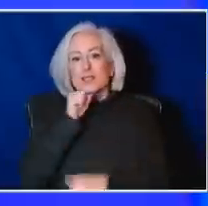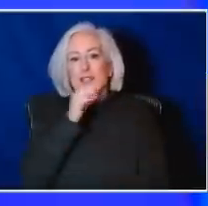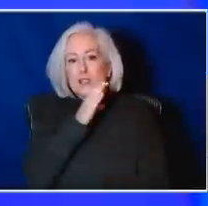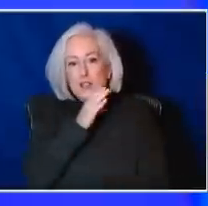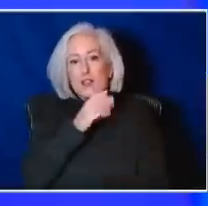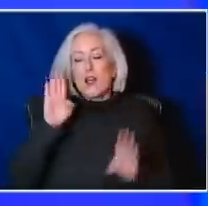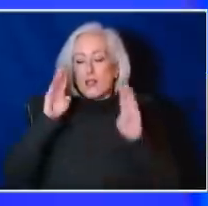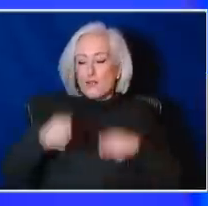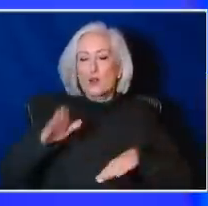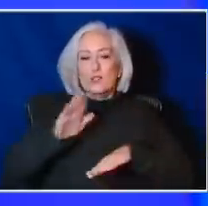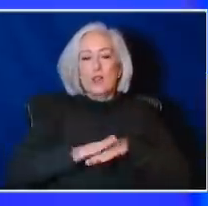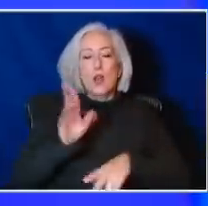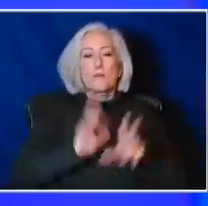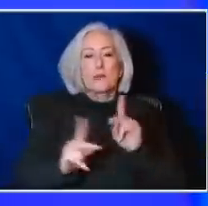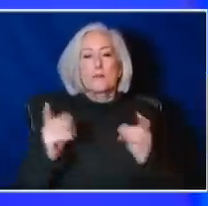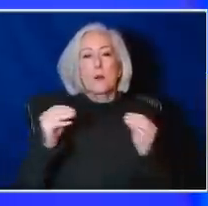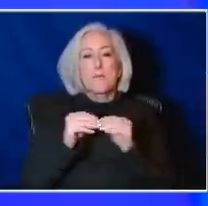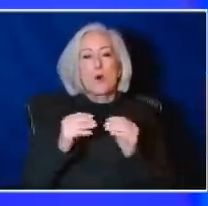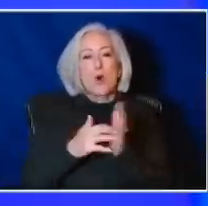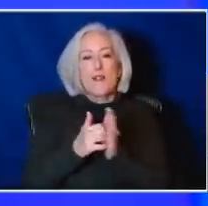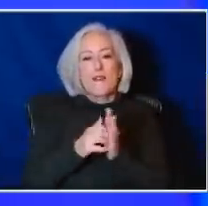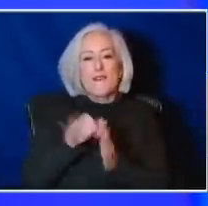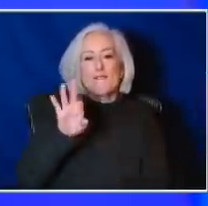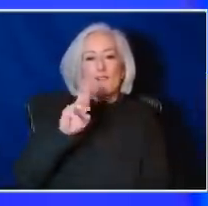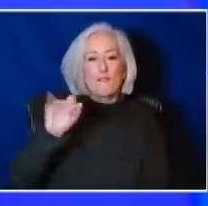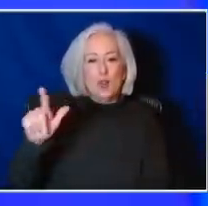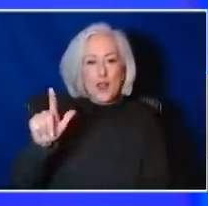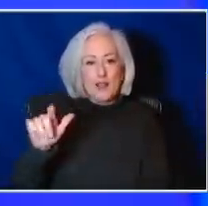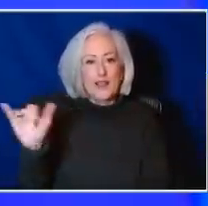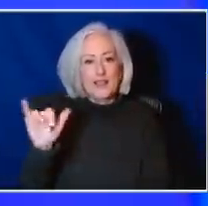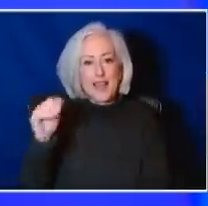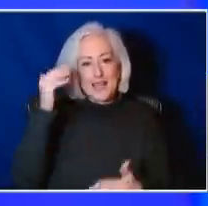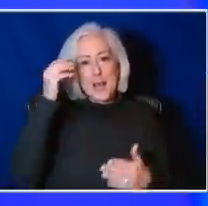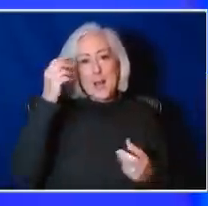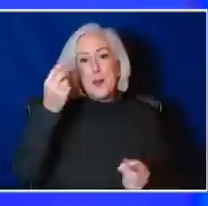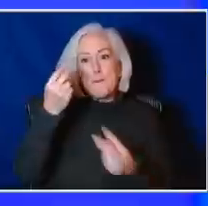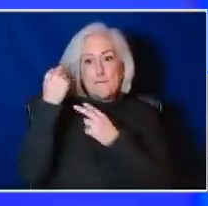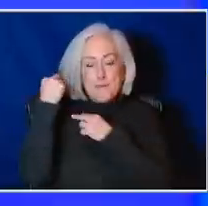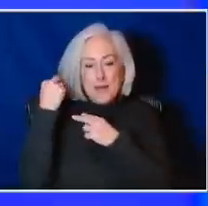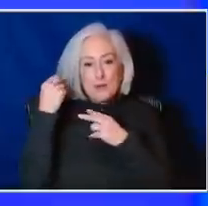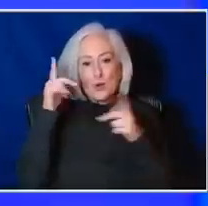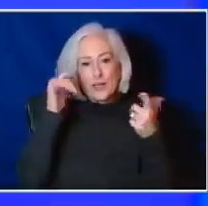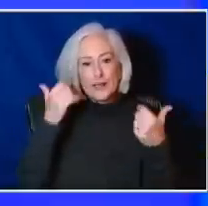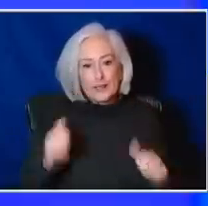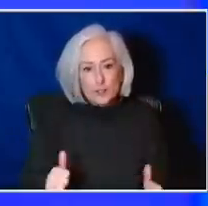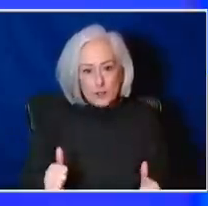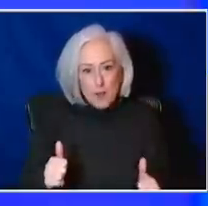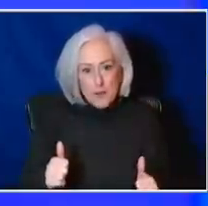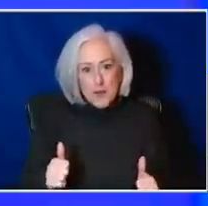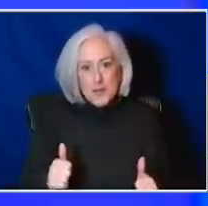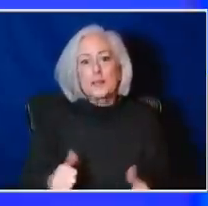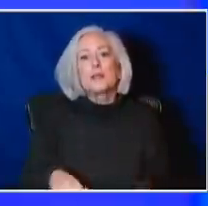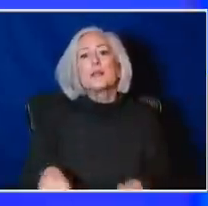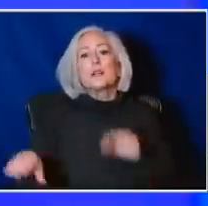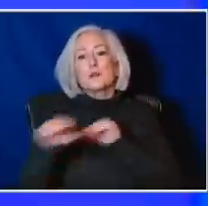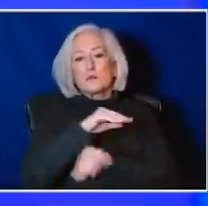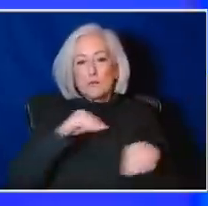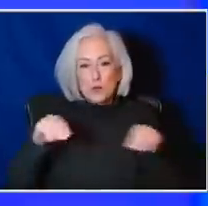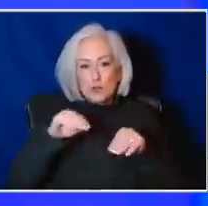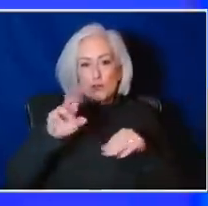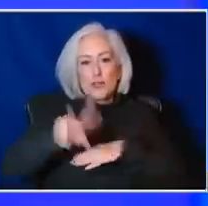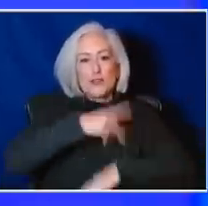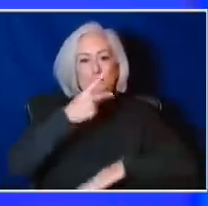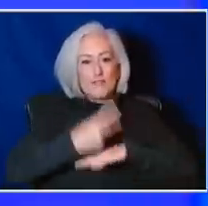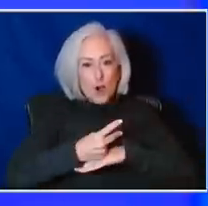additional training in things like memory disorders, mobility problems and falls, polypharmacy. So people who are taking